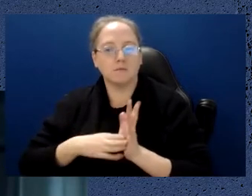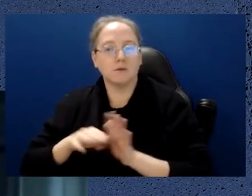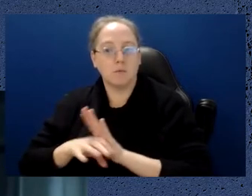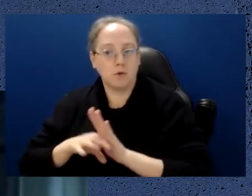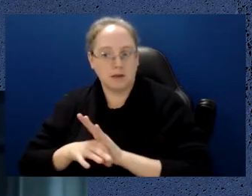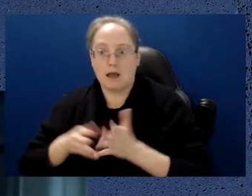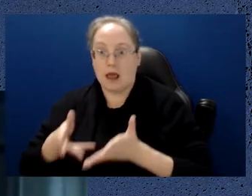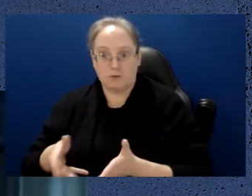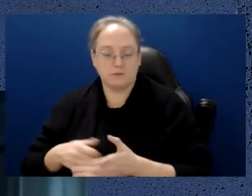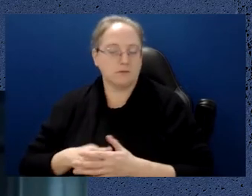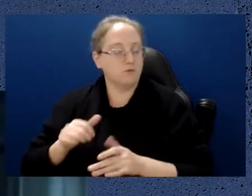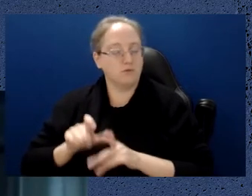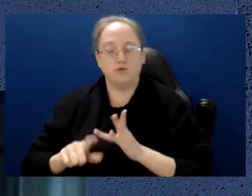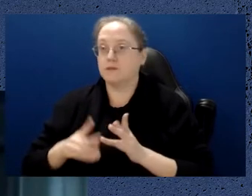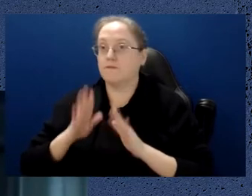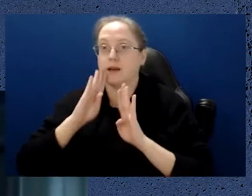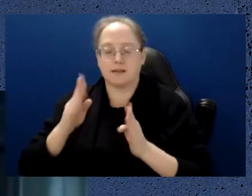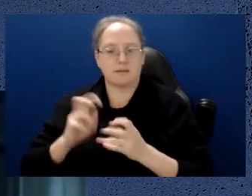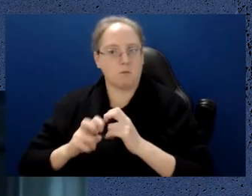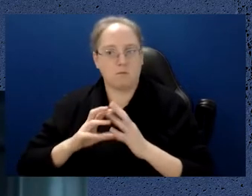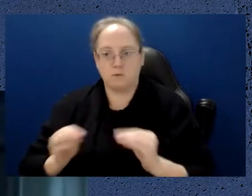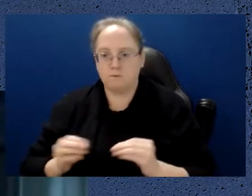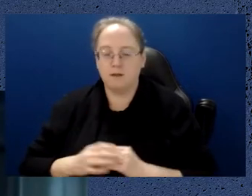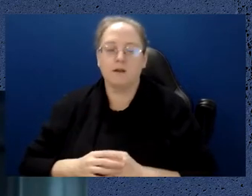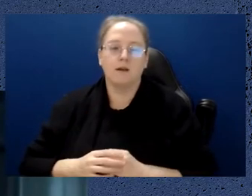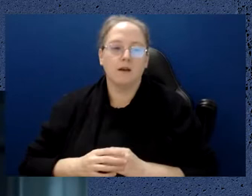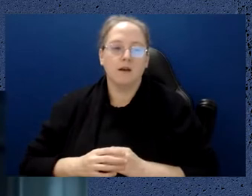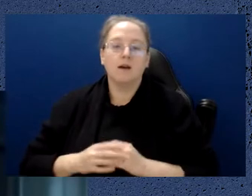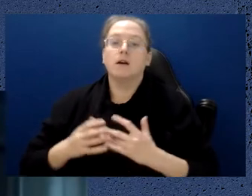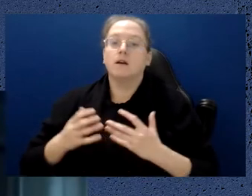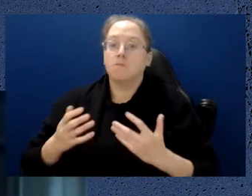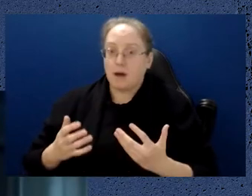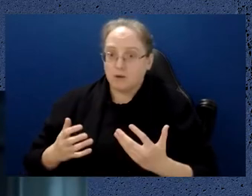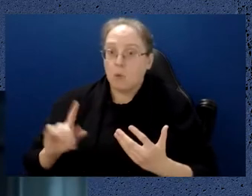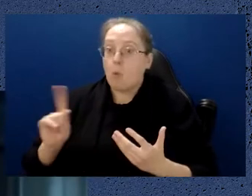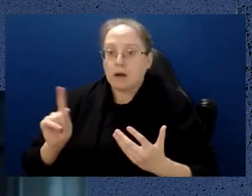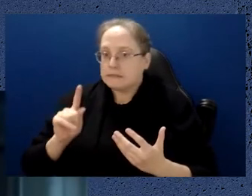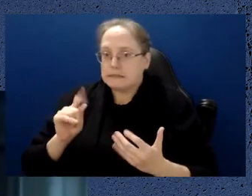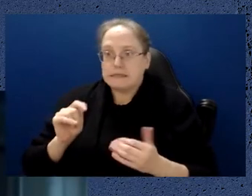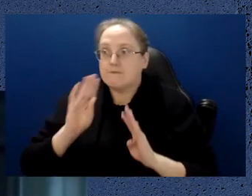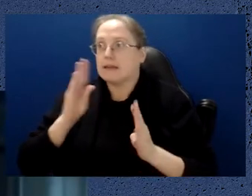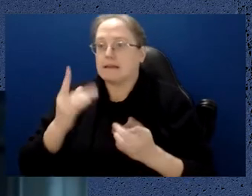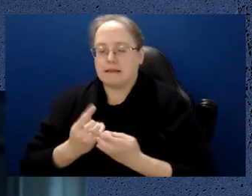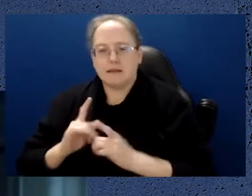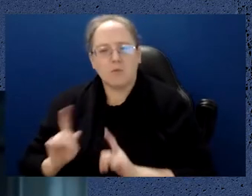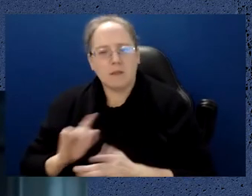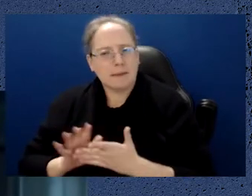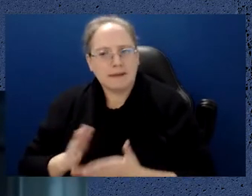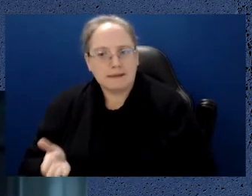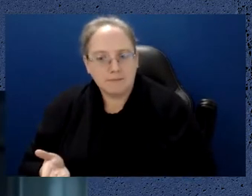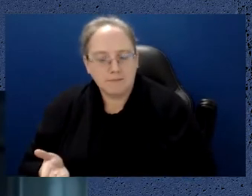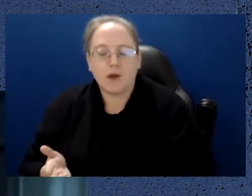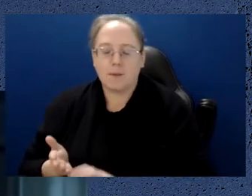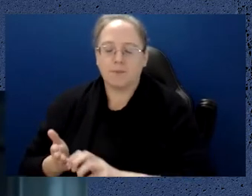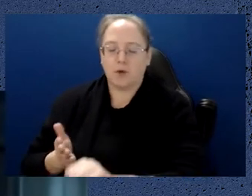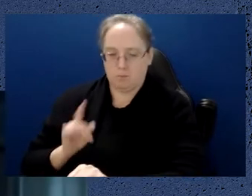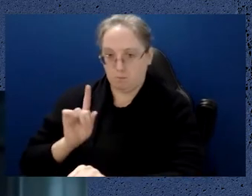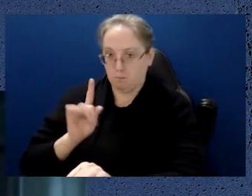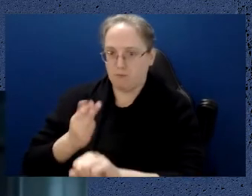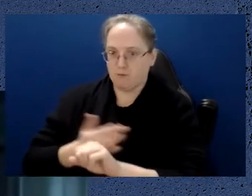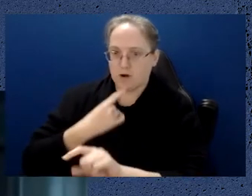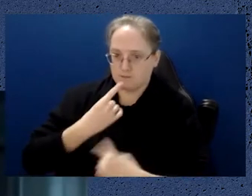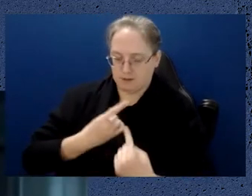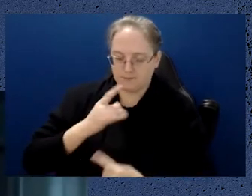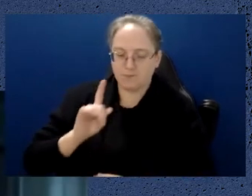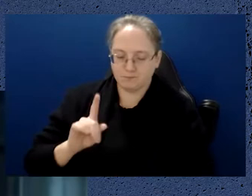And that brings me to what are these useful things? I do just want to point out that before I go there,